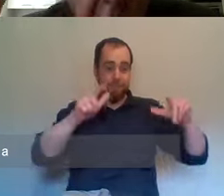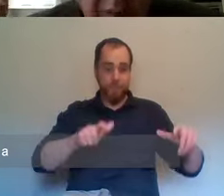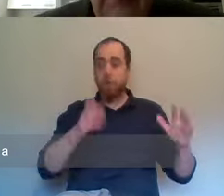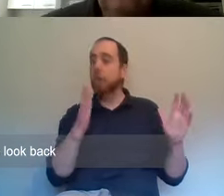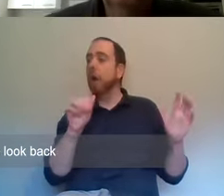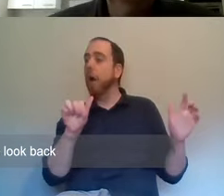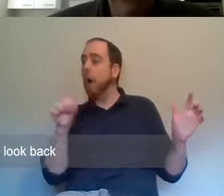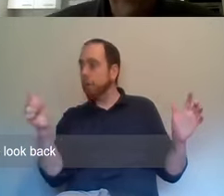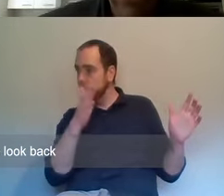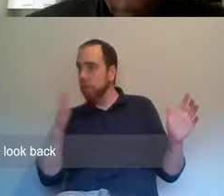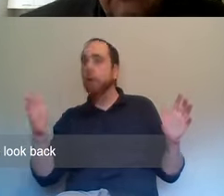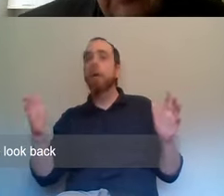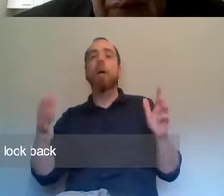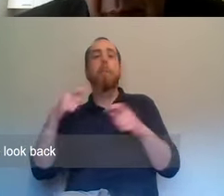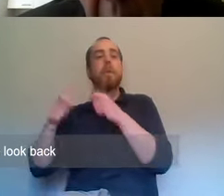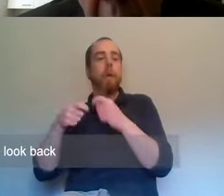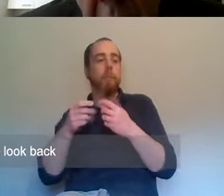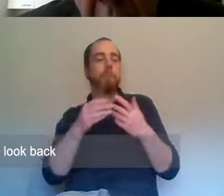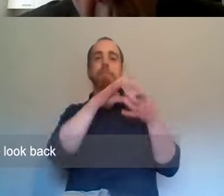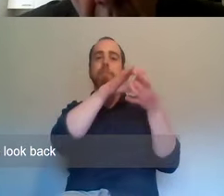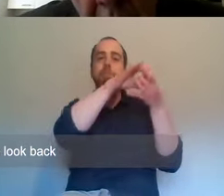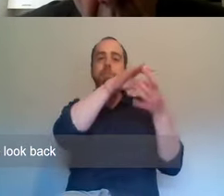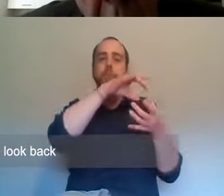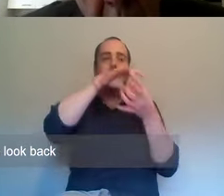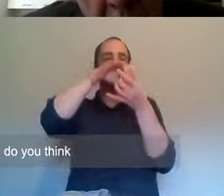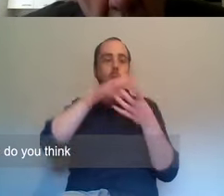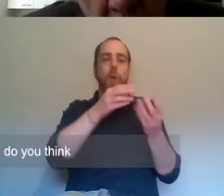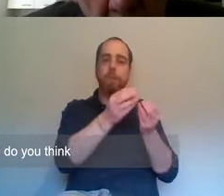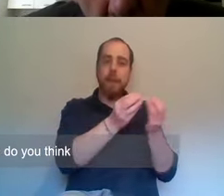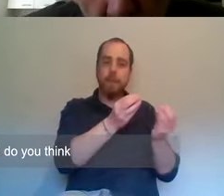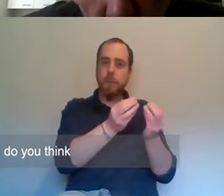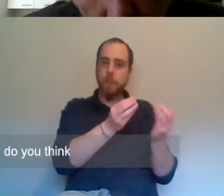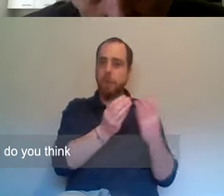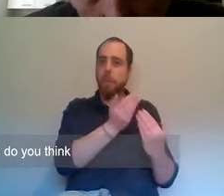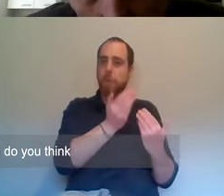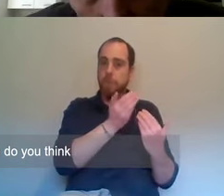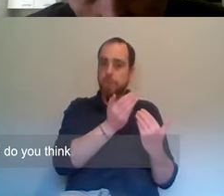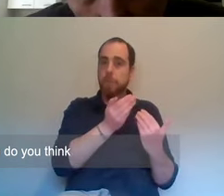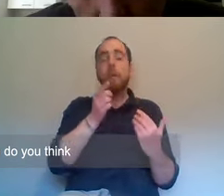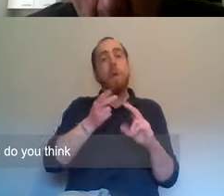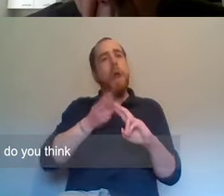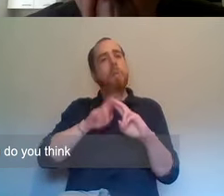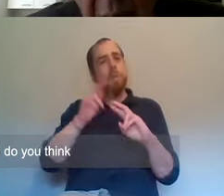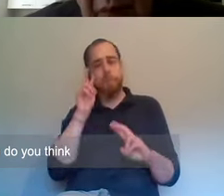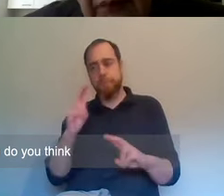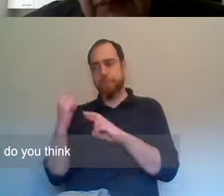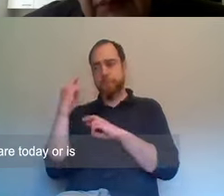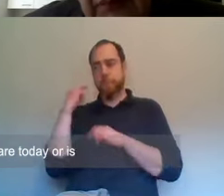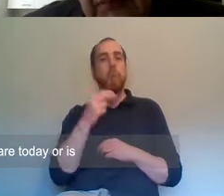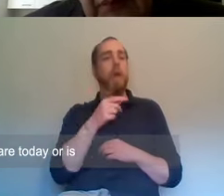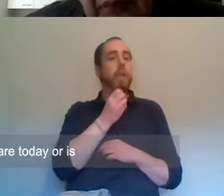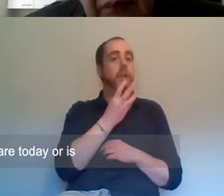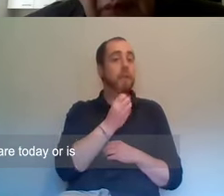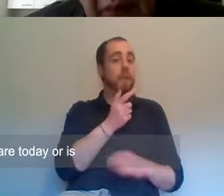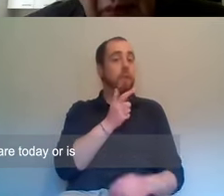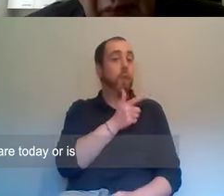know, if we, if we look back, um, at 1921 and how much do you think that dictates where